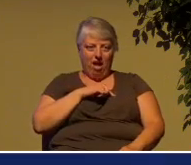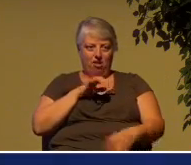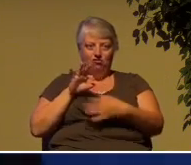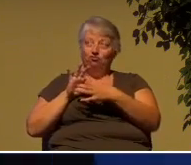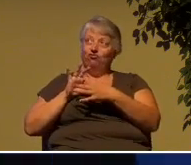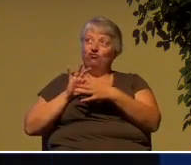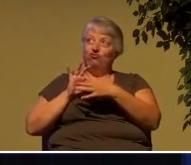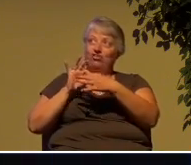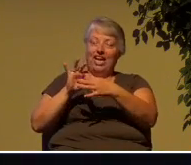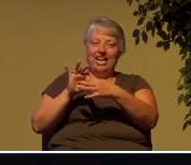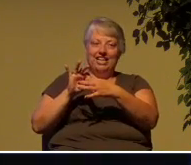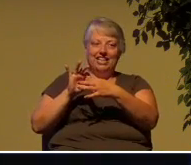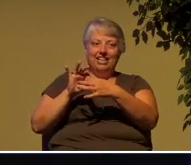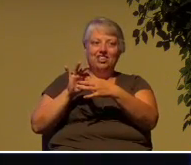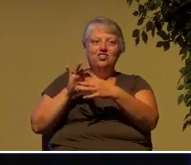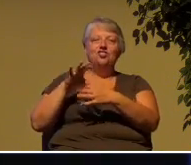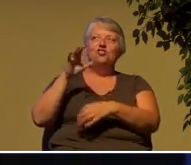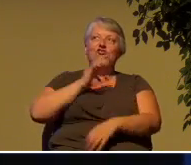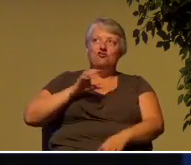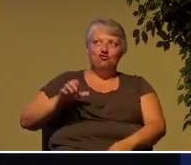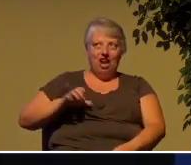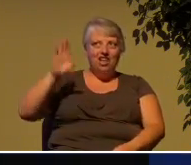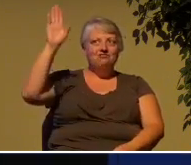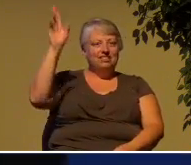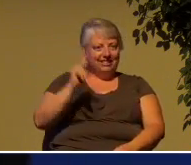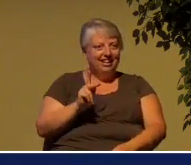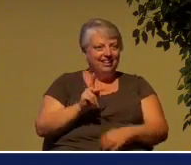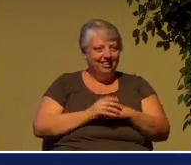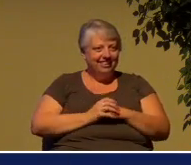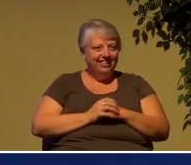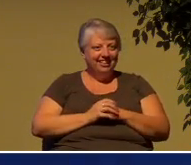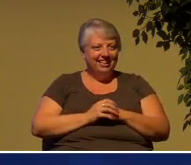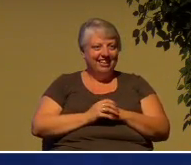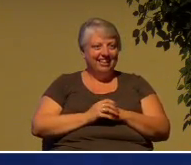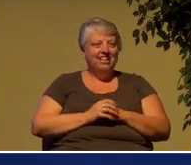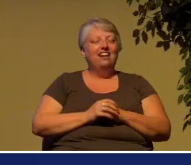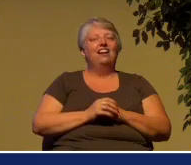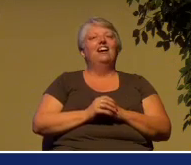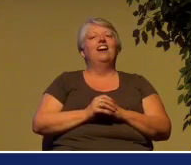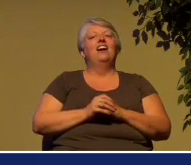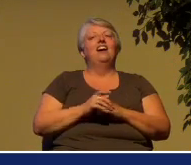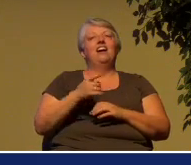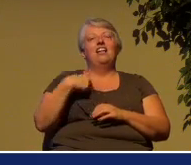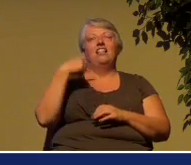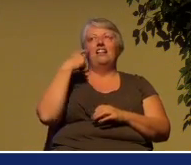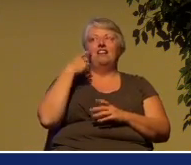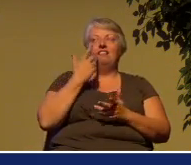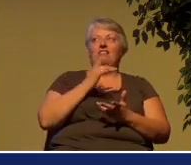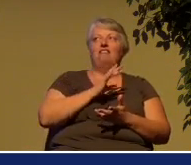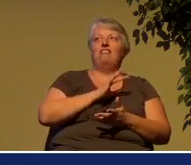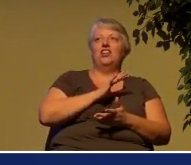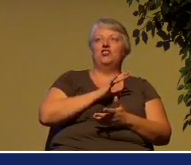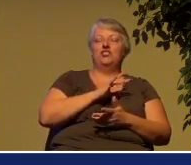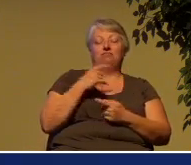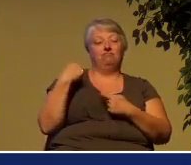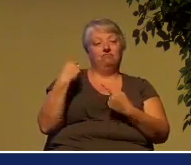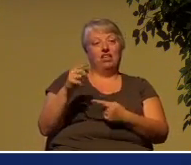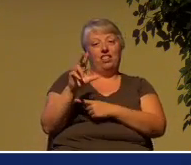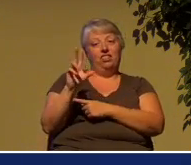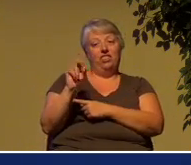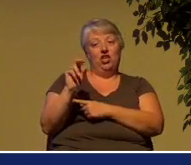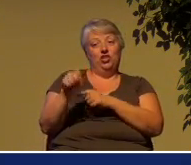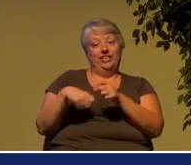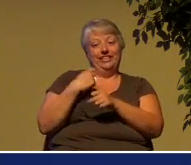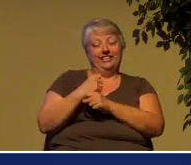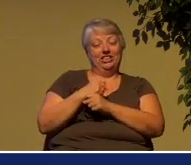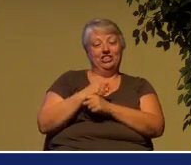towards the return of Jesus. Here's the thing that I find really interesting. For 30 years now, the Temple